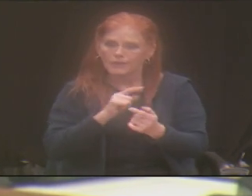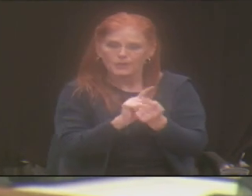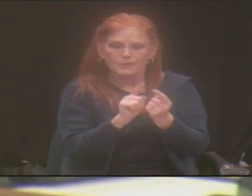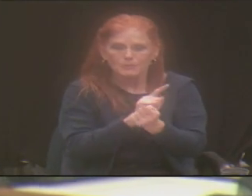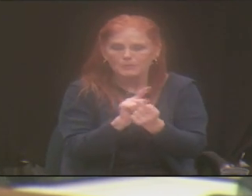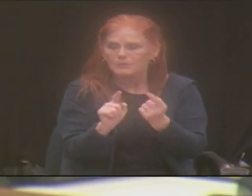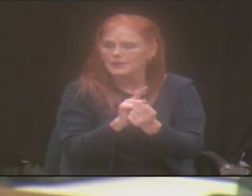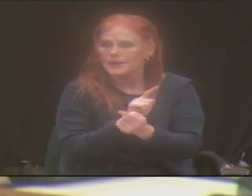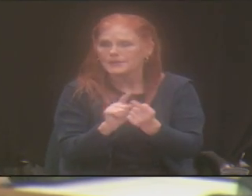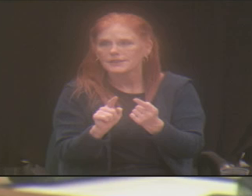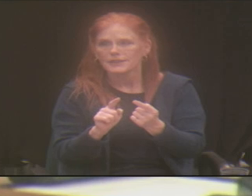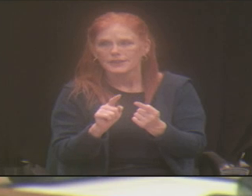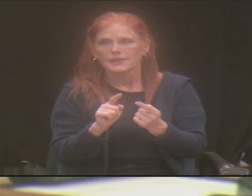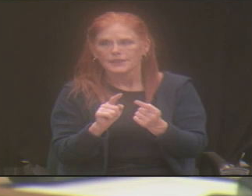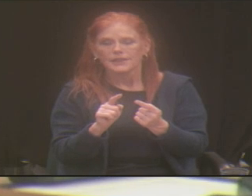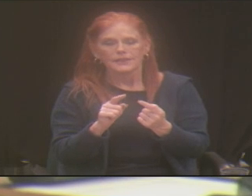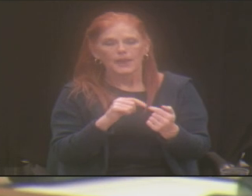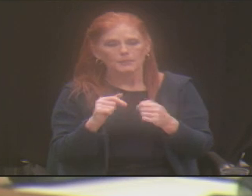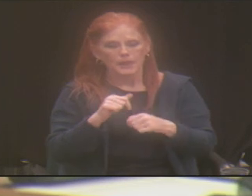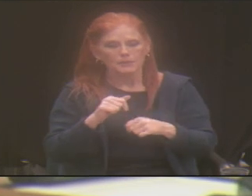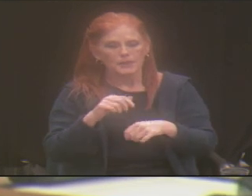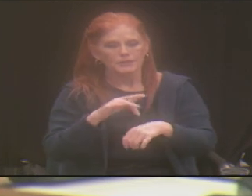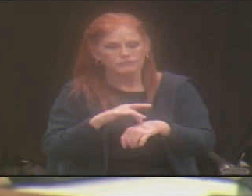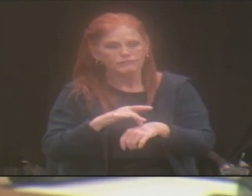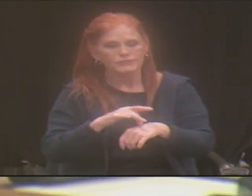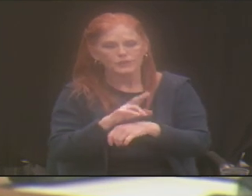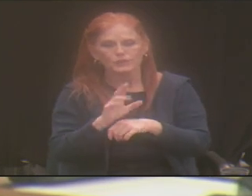with, then enter into our space.